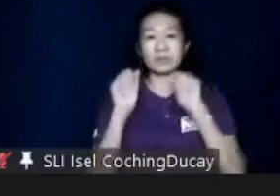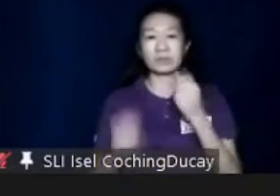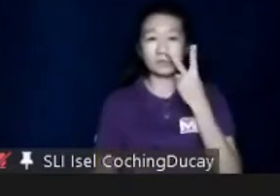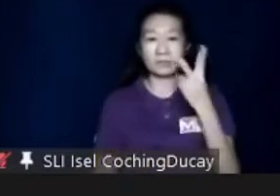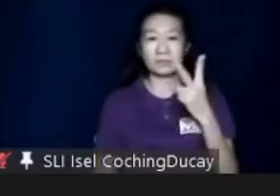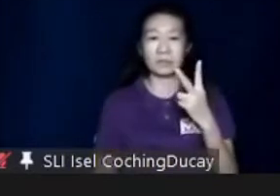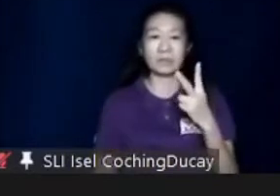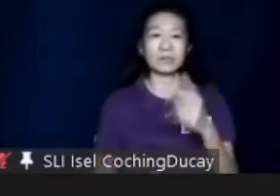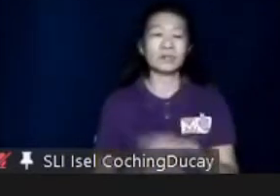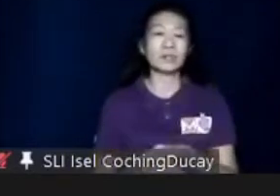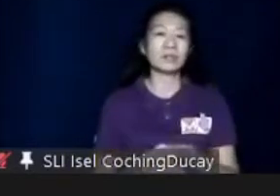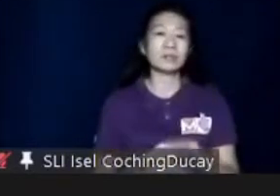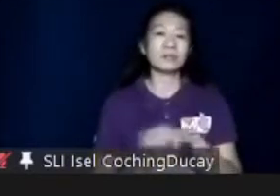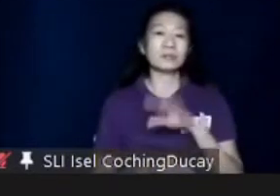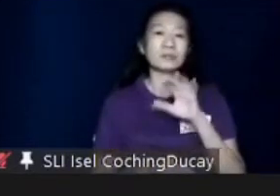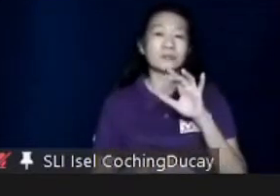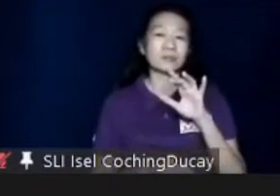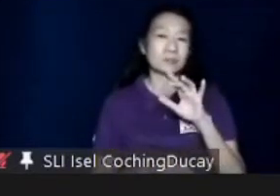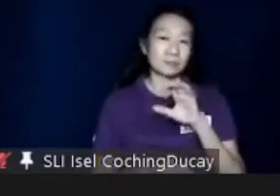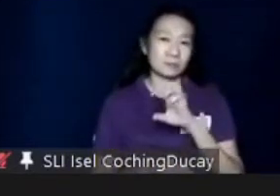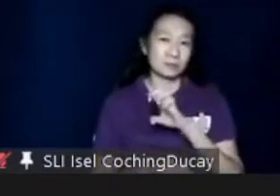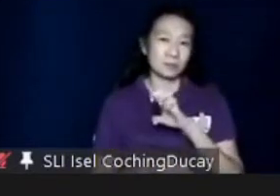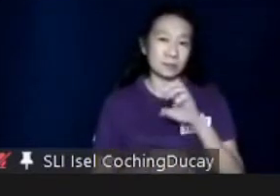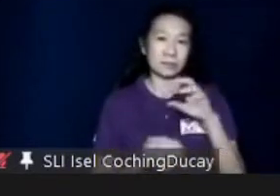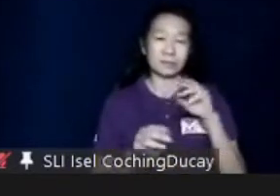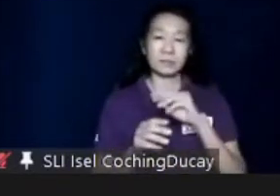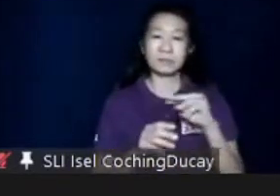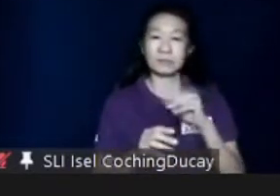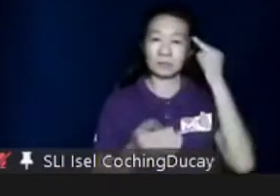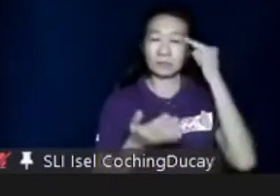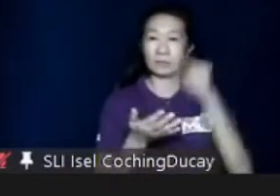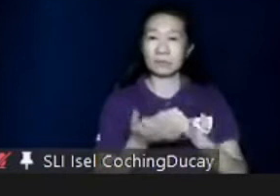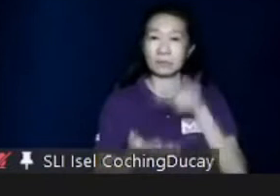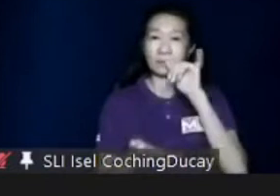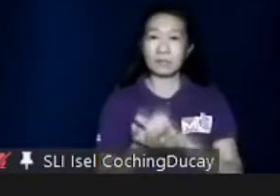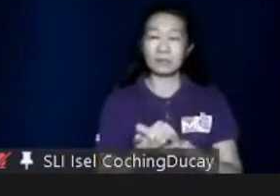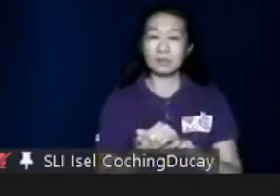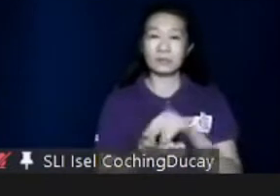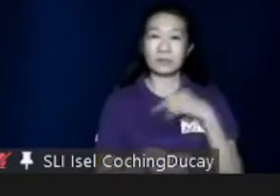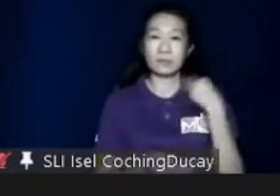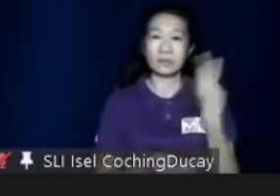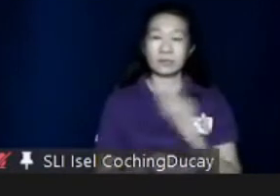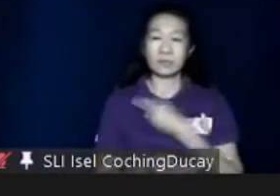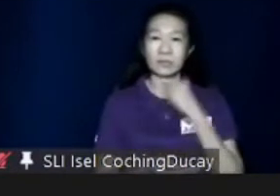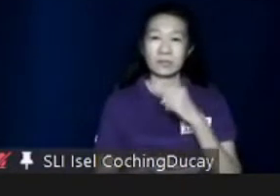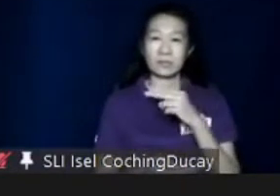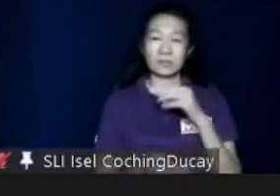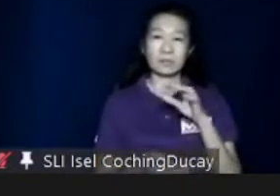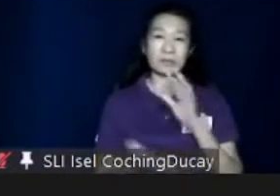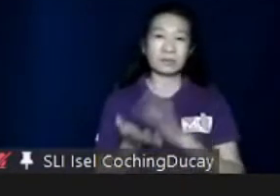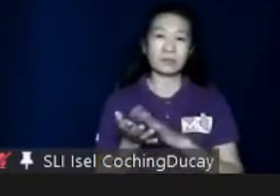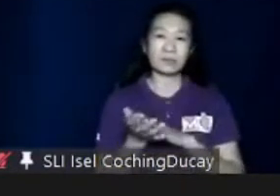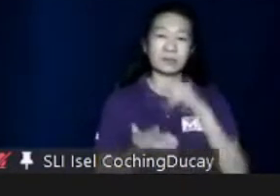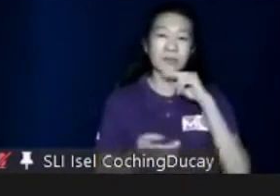email or our email address below. So, again, we are noting that we are not a school. We are not a